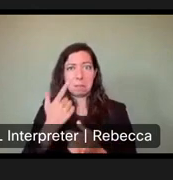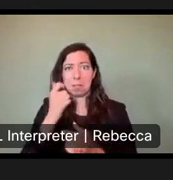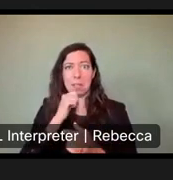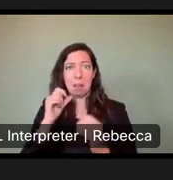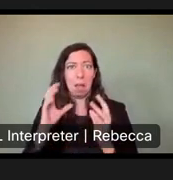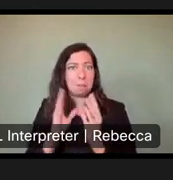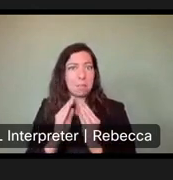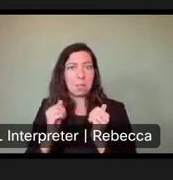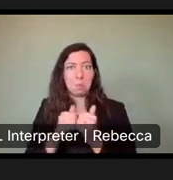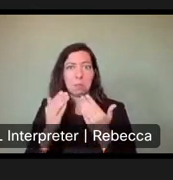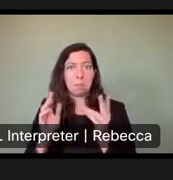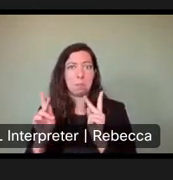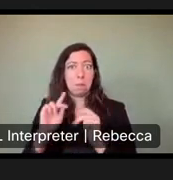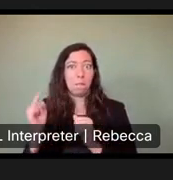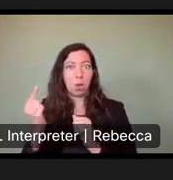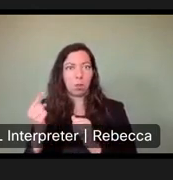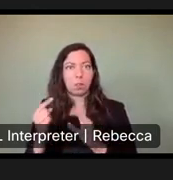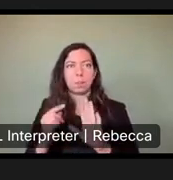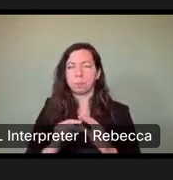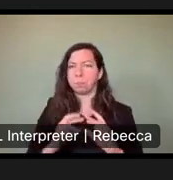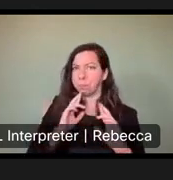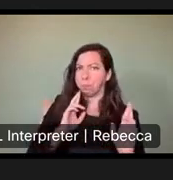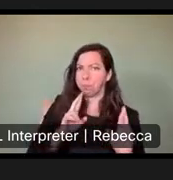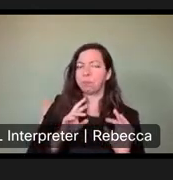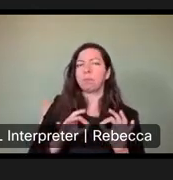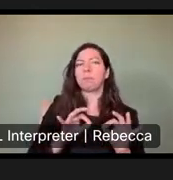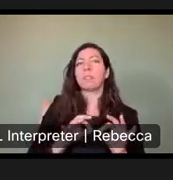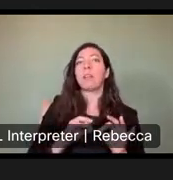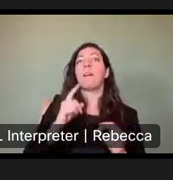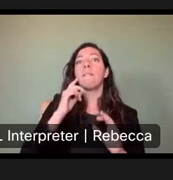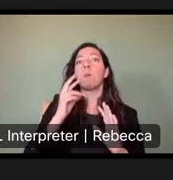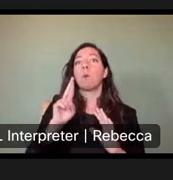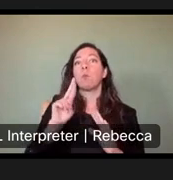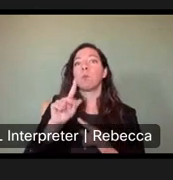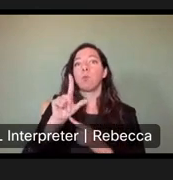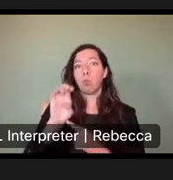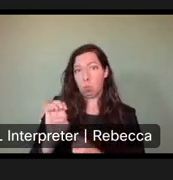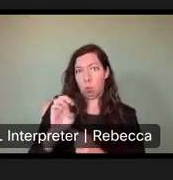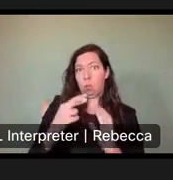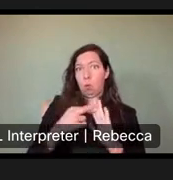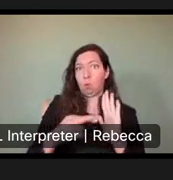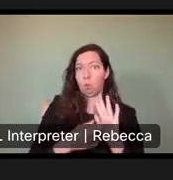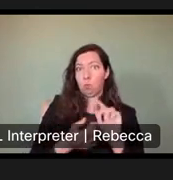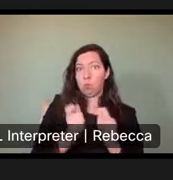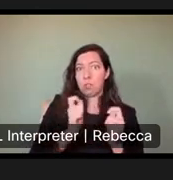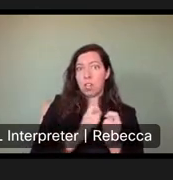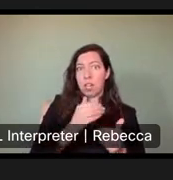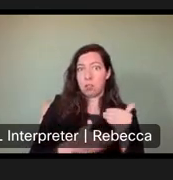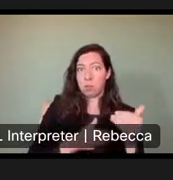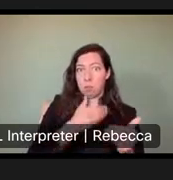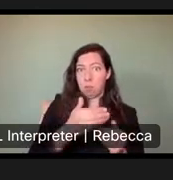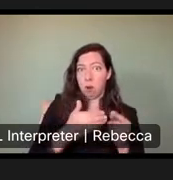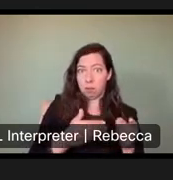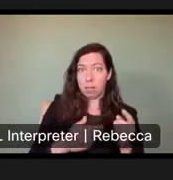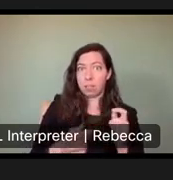enter into a rule revision process, or in order for us to look at amending our fees,